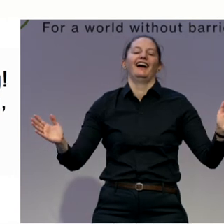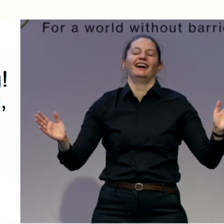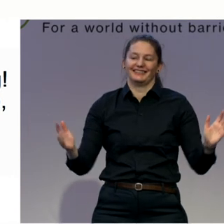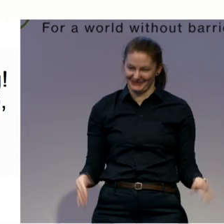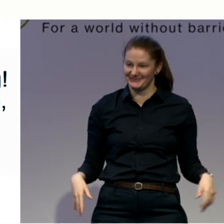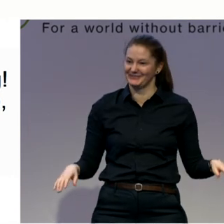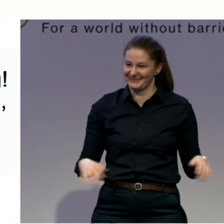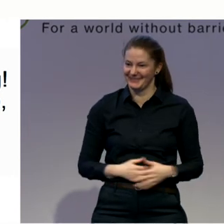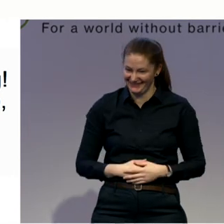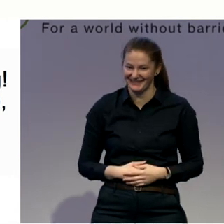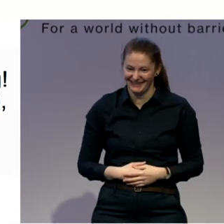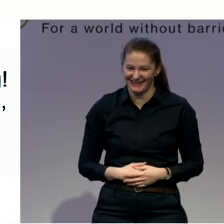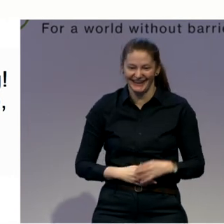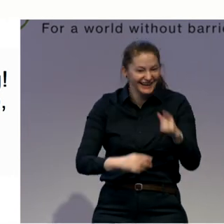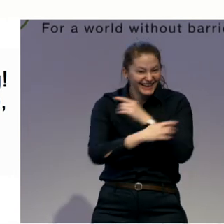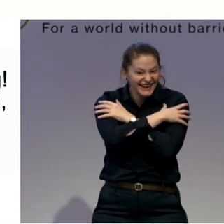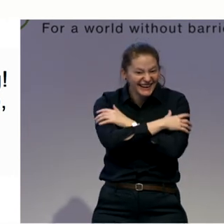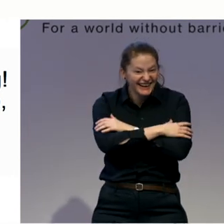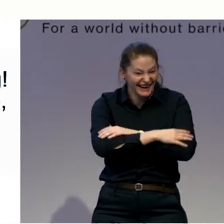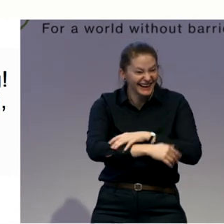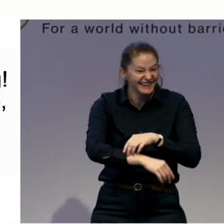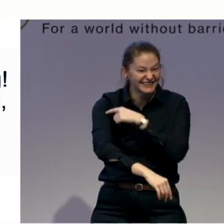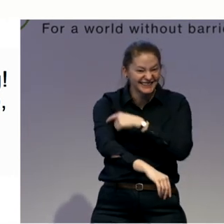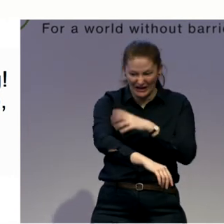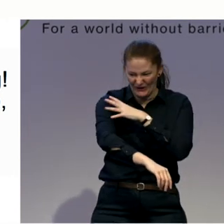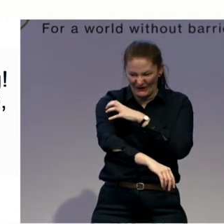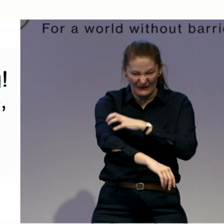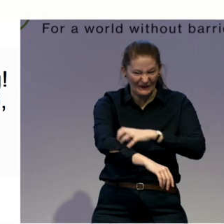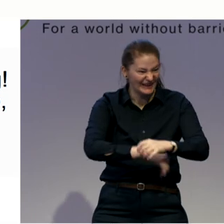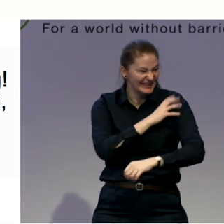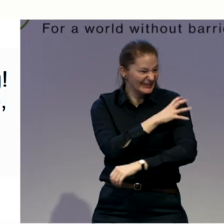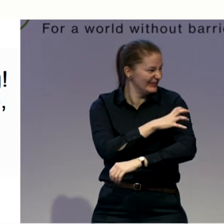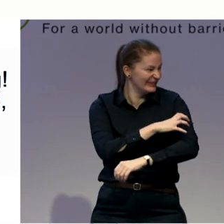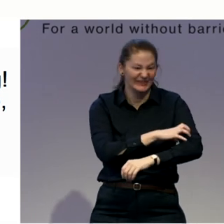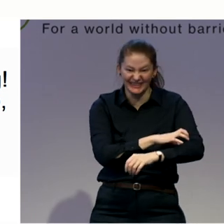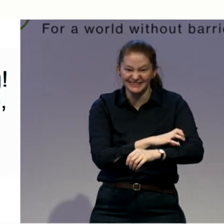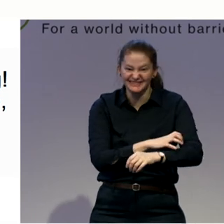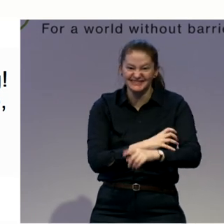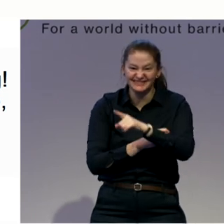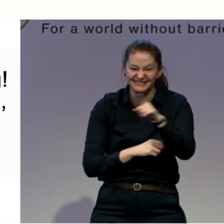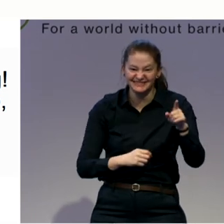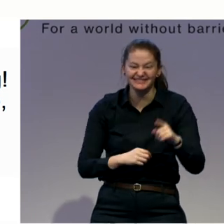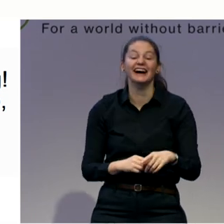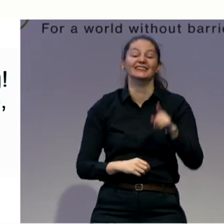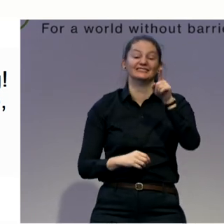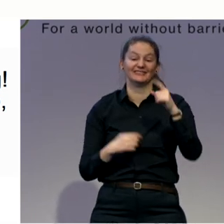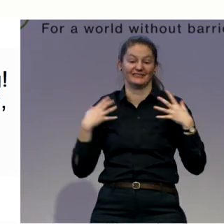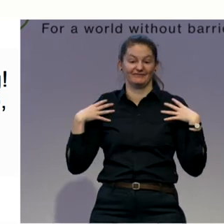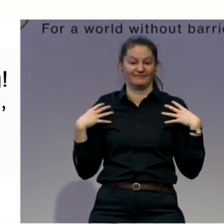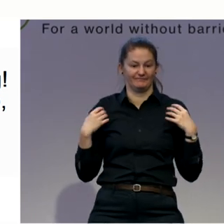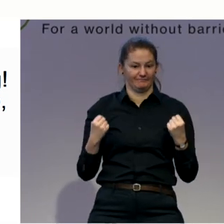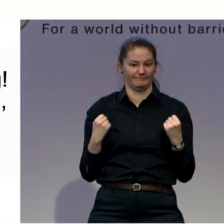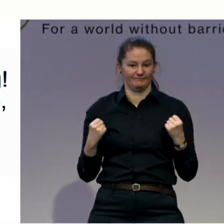feel your deltoids a little bit? We made our deltoids and shoulders strong. We did some